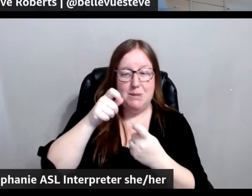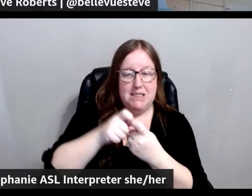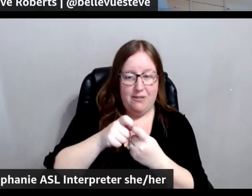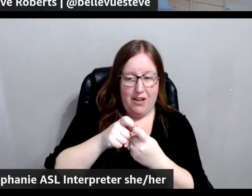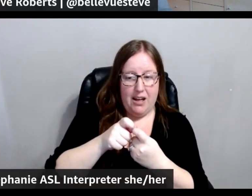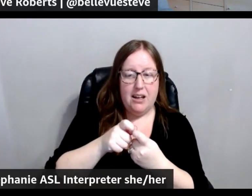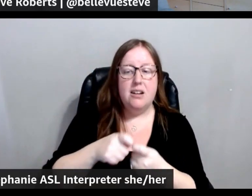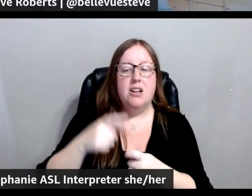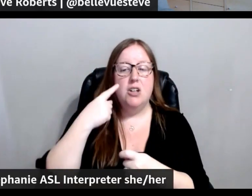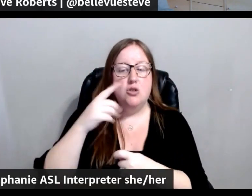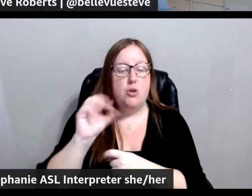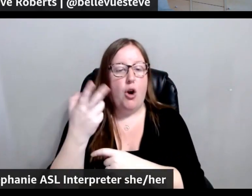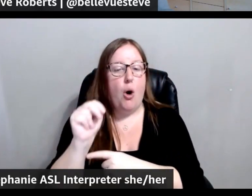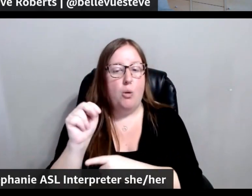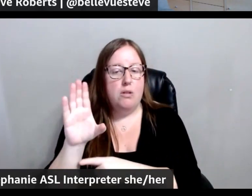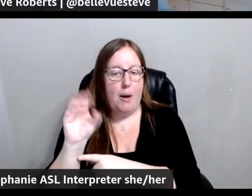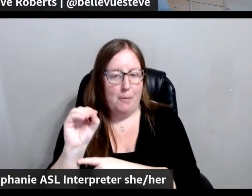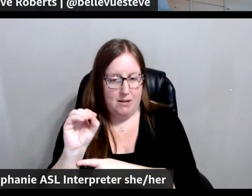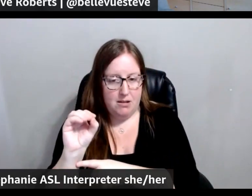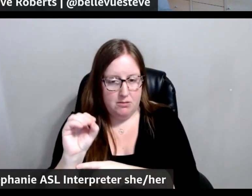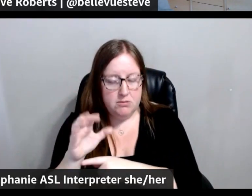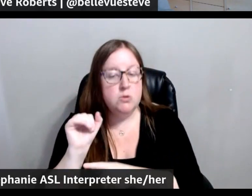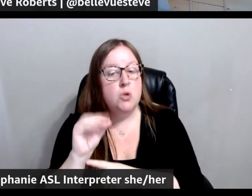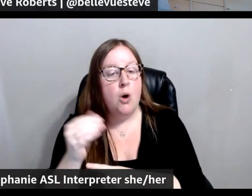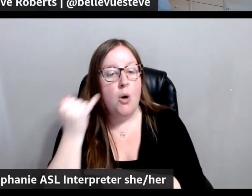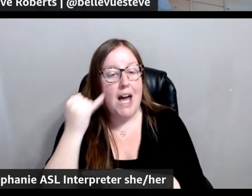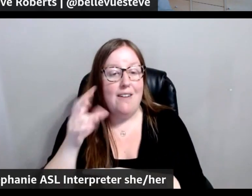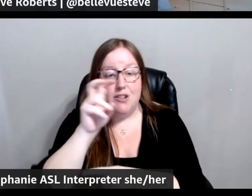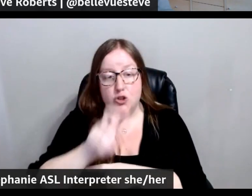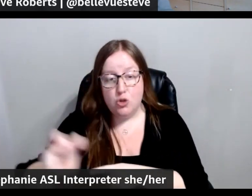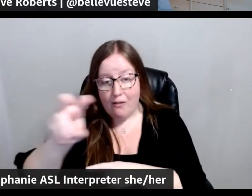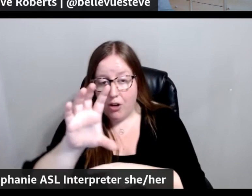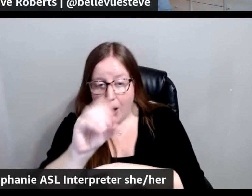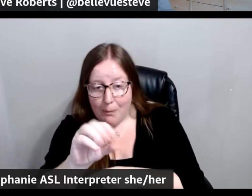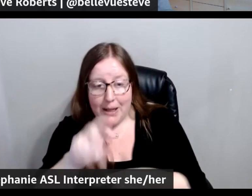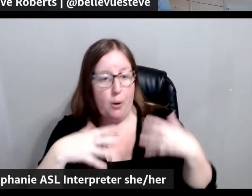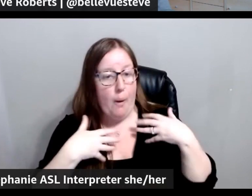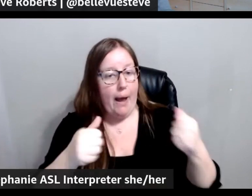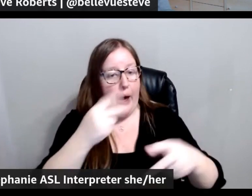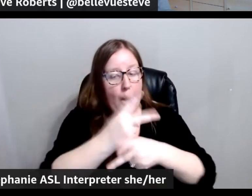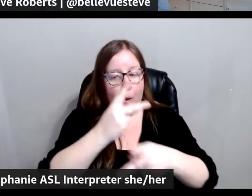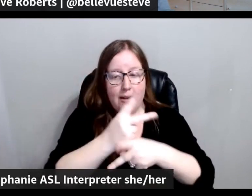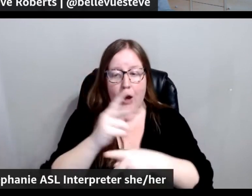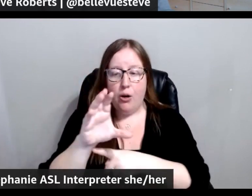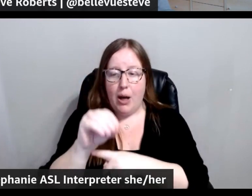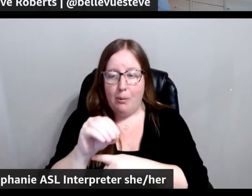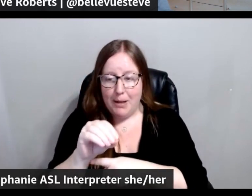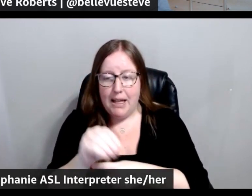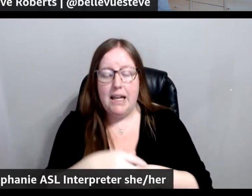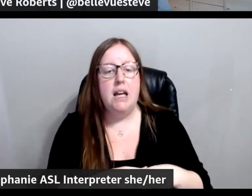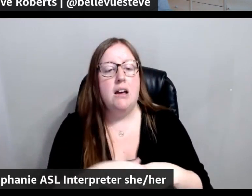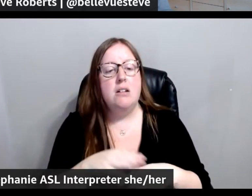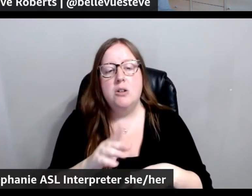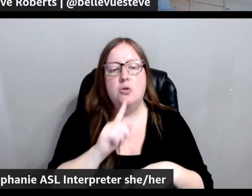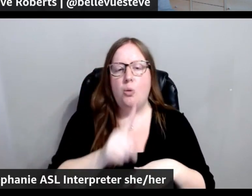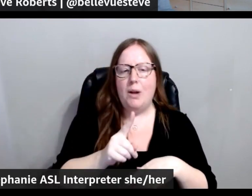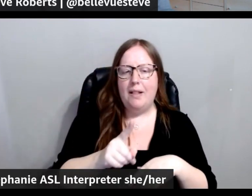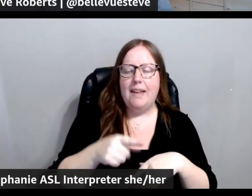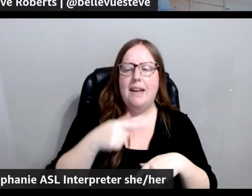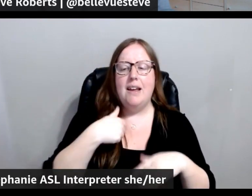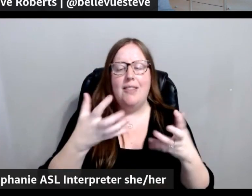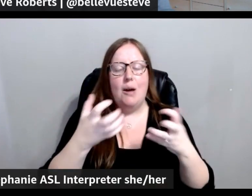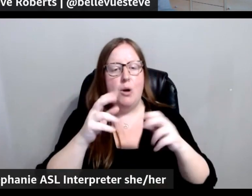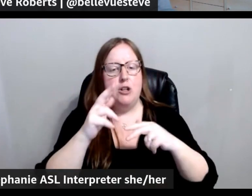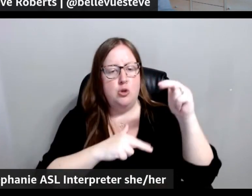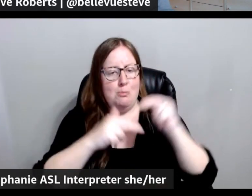their own company, right? So, if you're a travel company or a healthcare company or a financial company, you really, they want to build